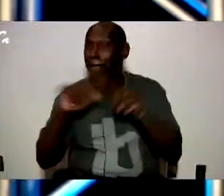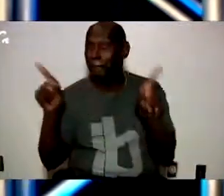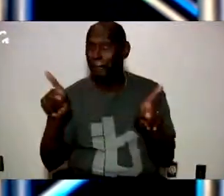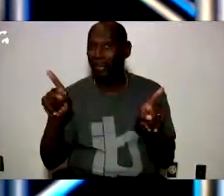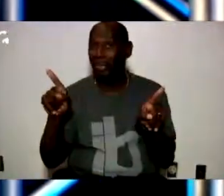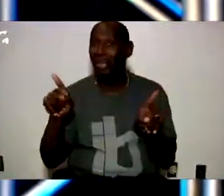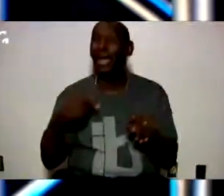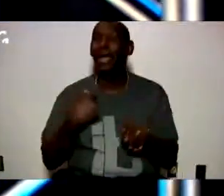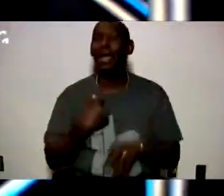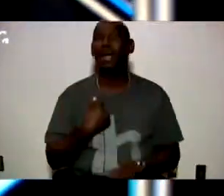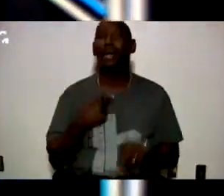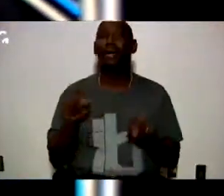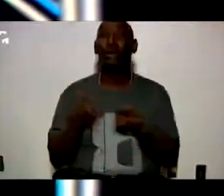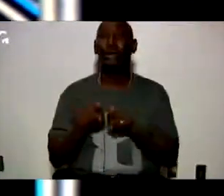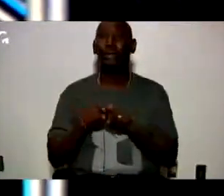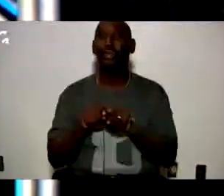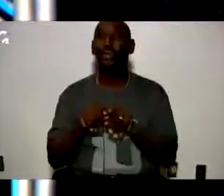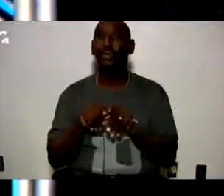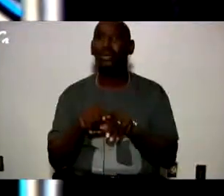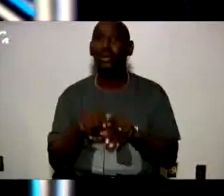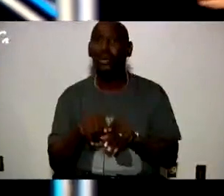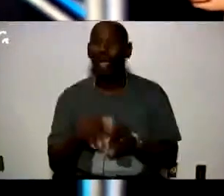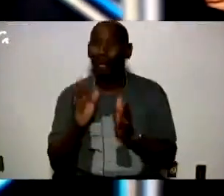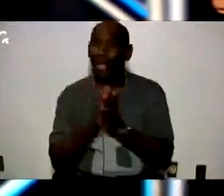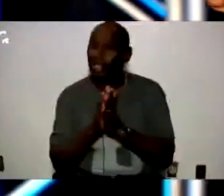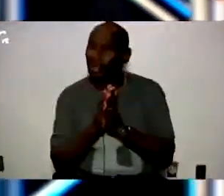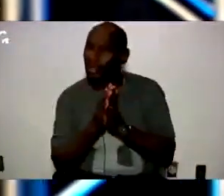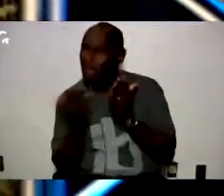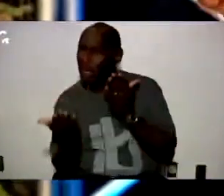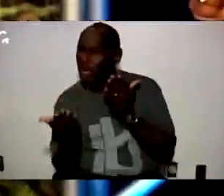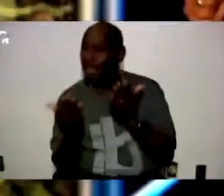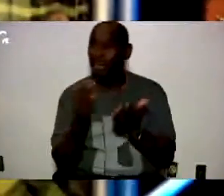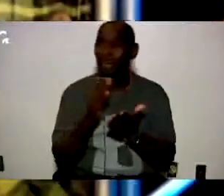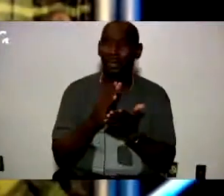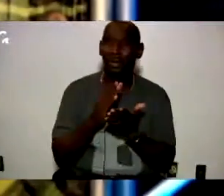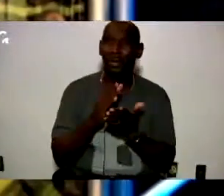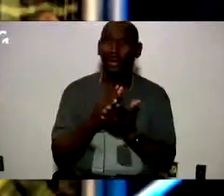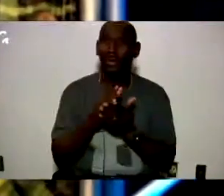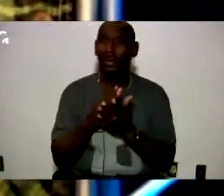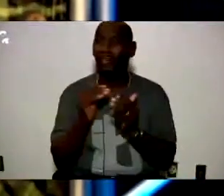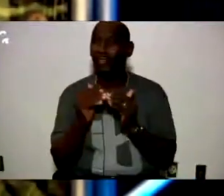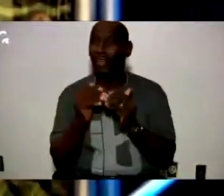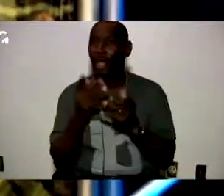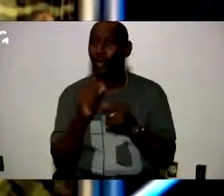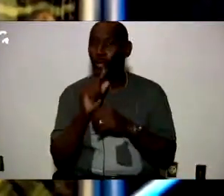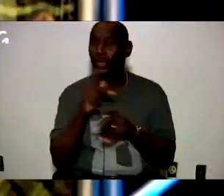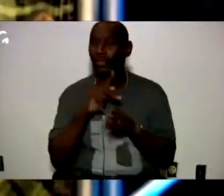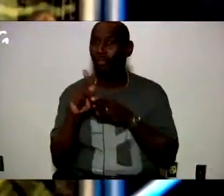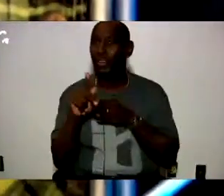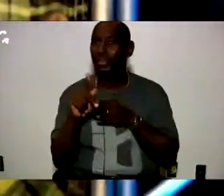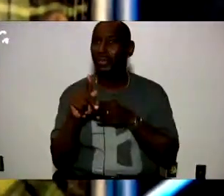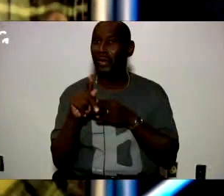I would also I'm going to ask people to be reasonable if you I want you to be a professional